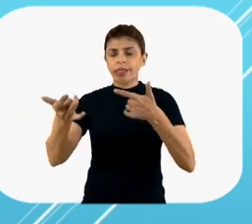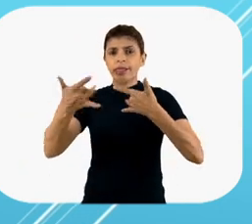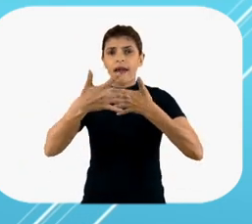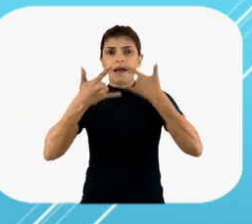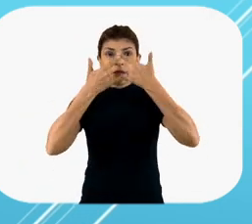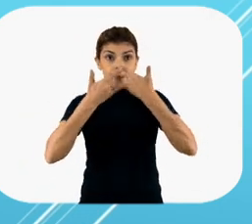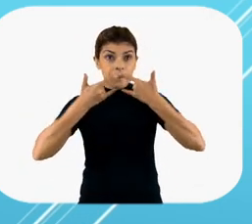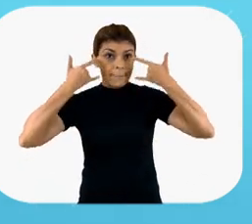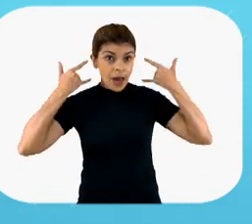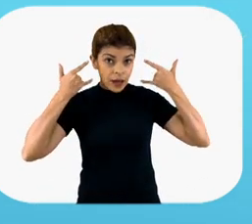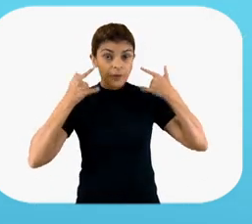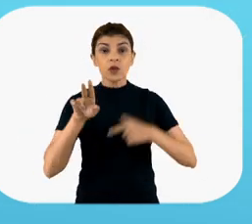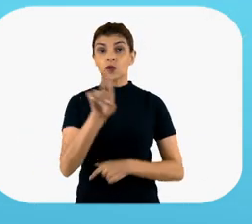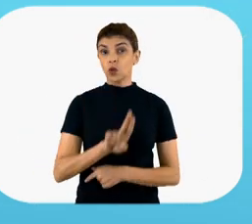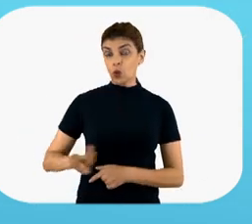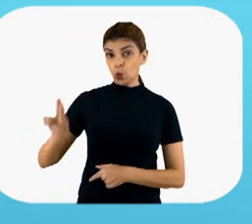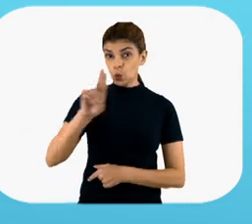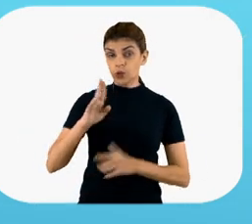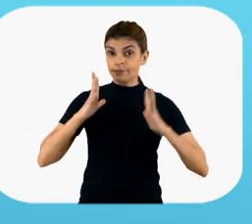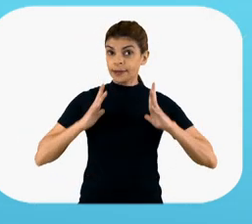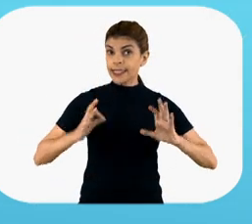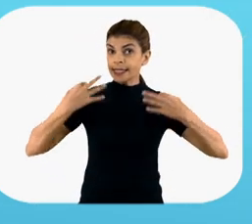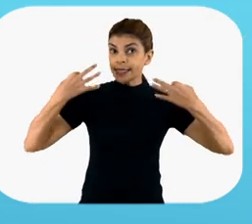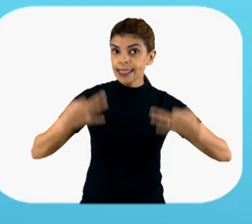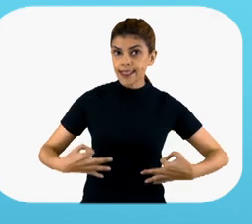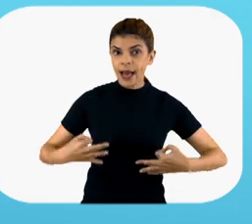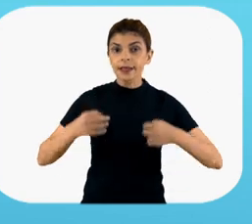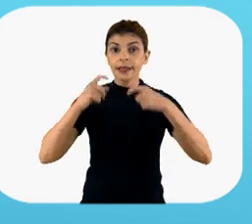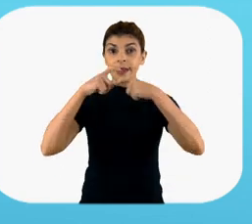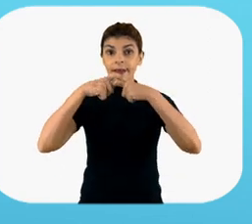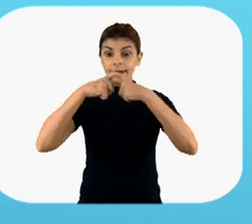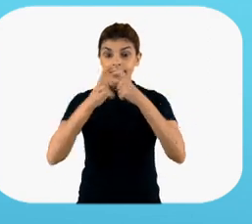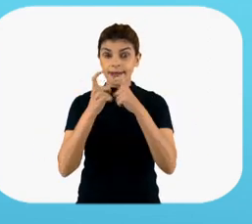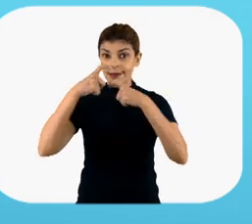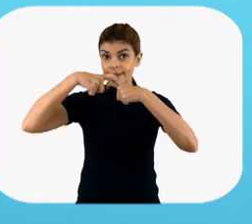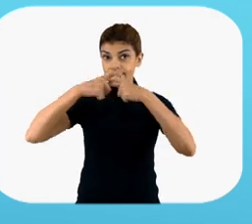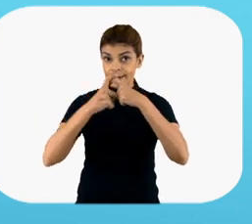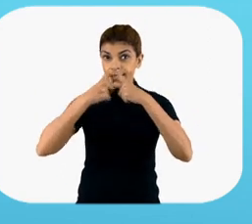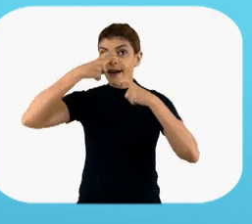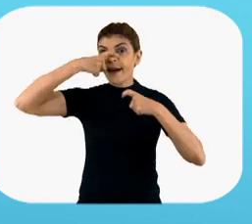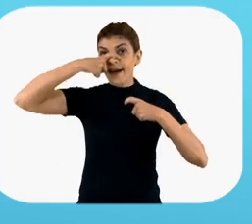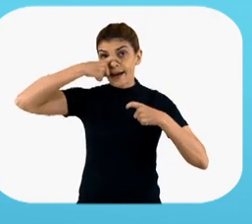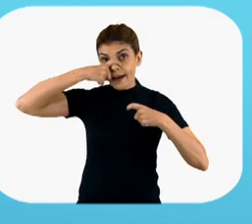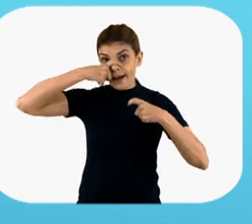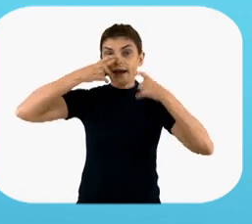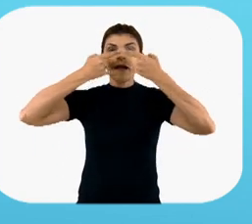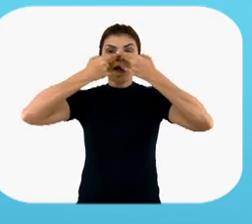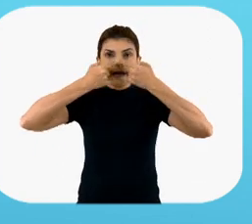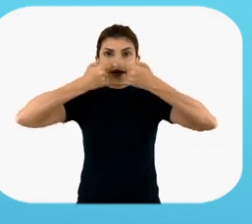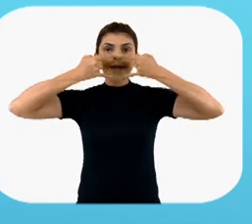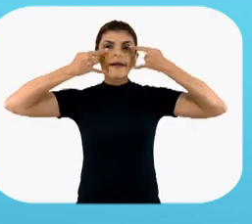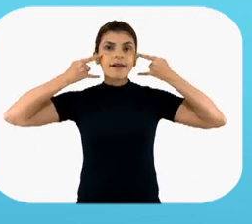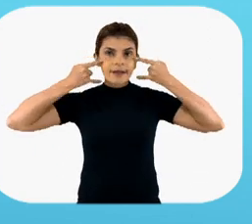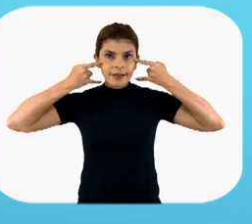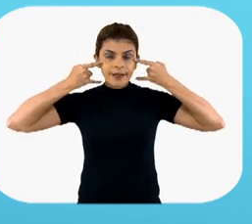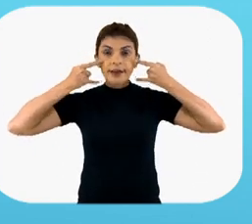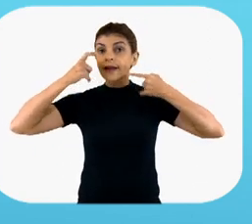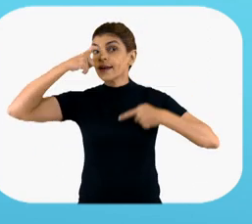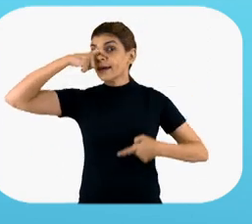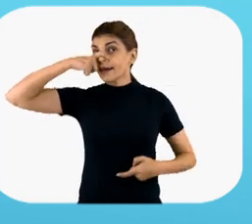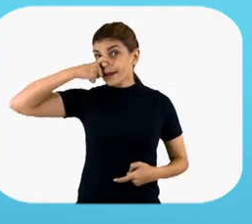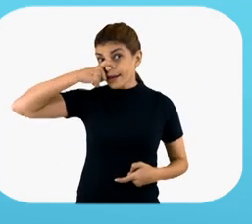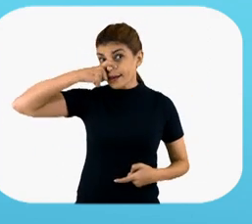on it. To wear it correctly, you should locate the metal strip at the top of the mask,